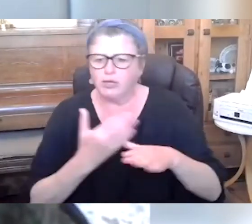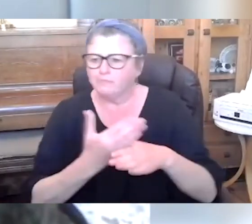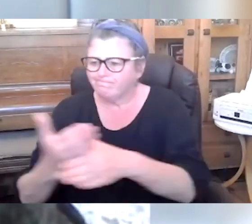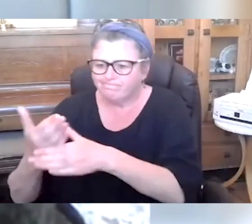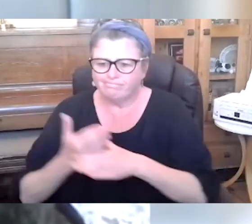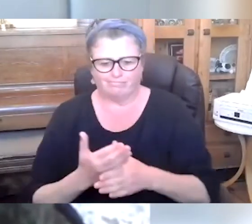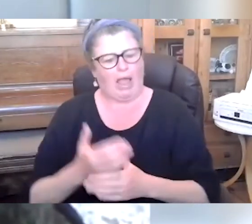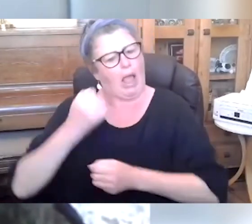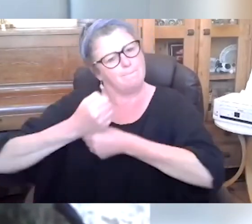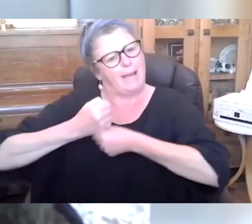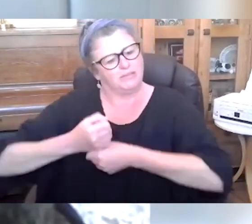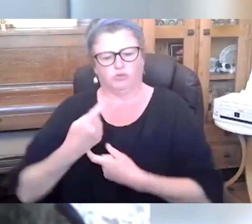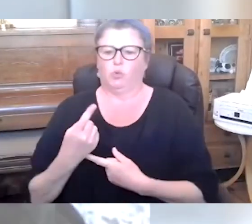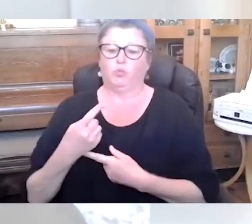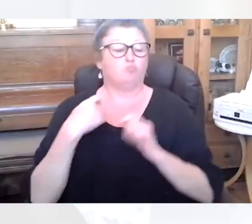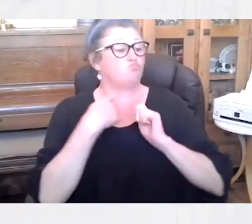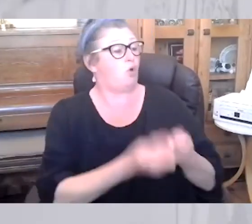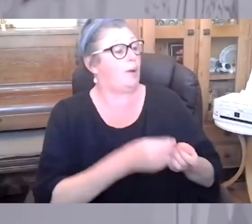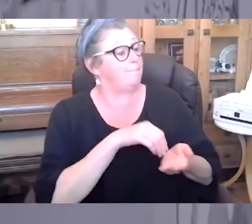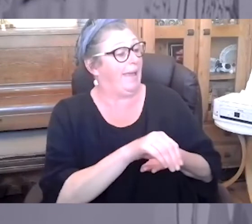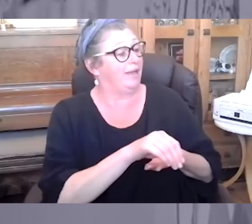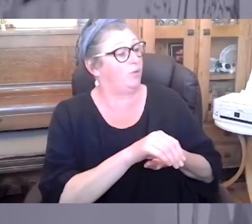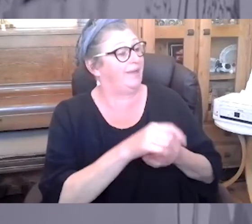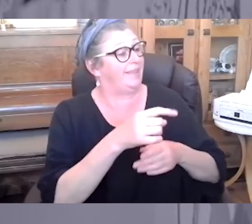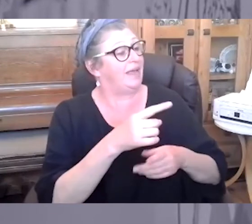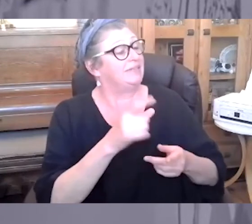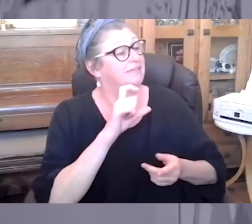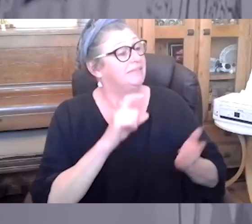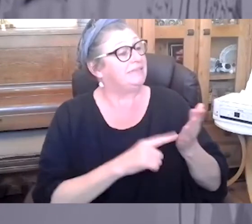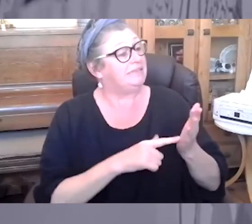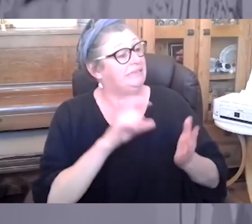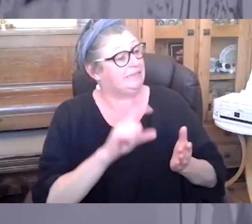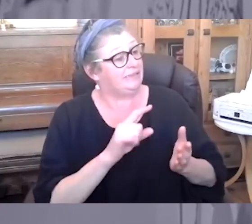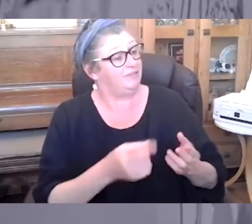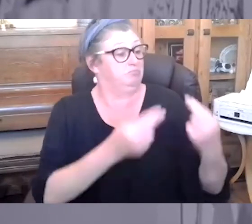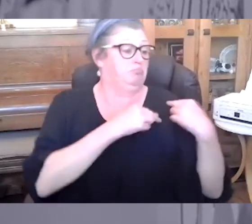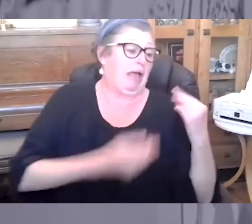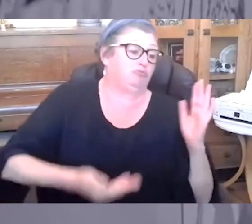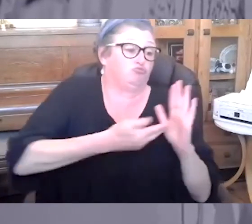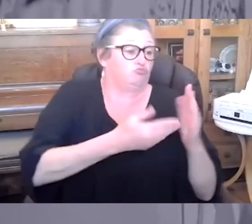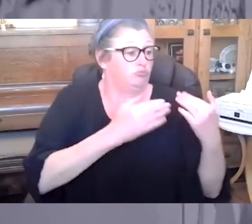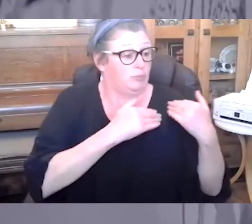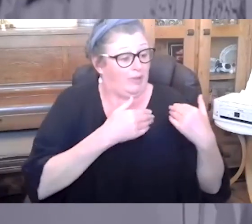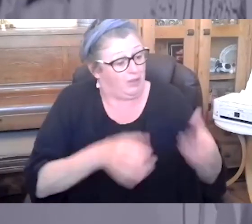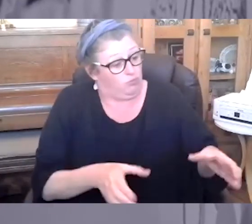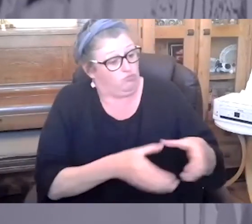groups and organisations to support volunteers to earn and use Tempo Time Credits across the communities of Wales.